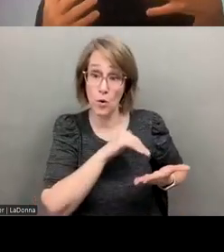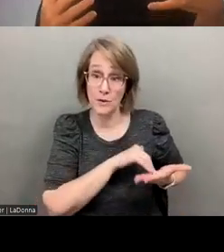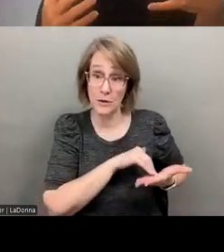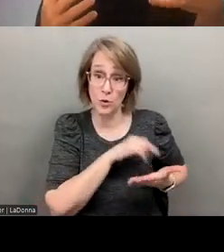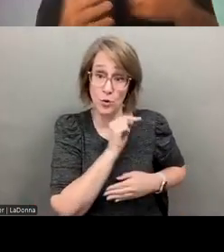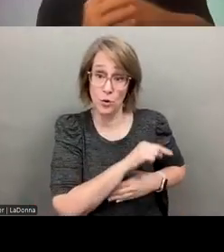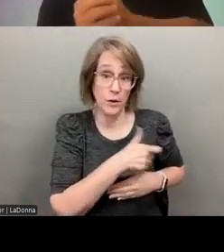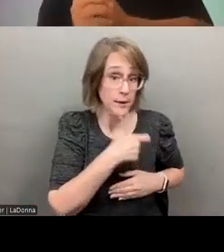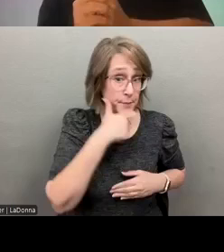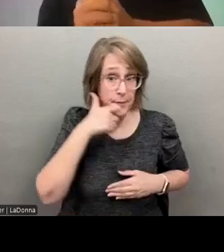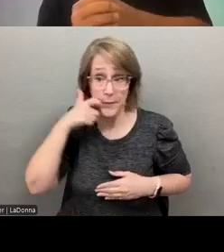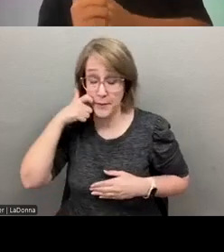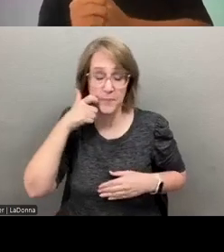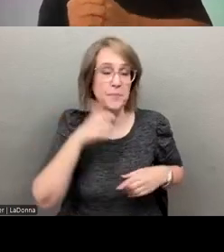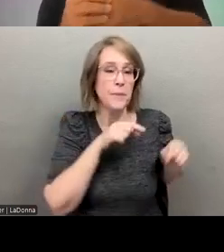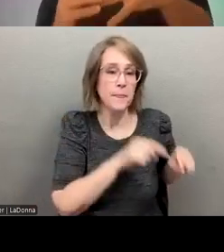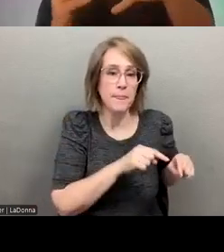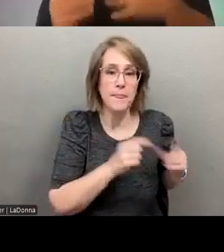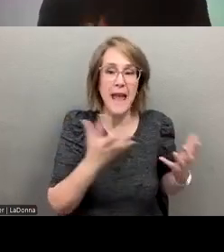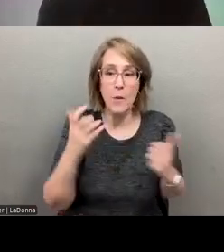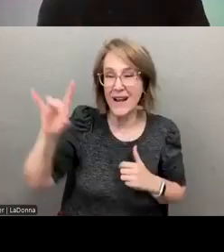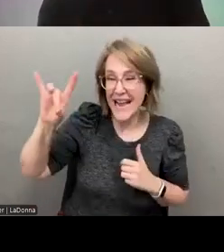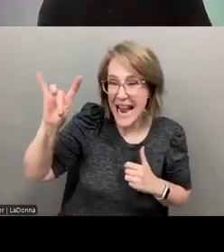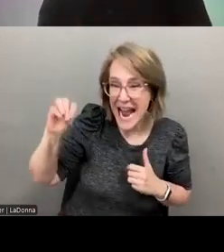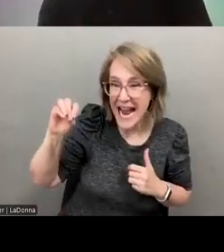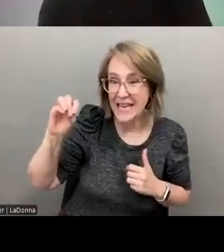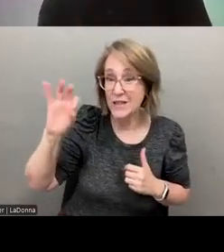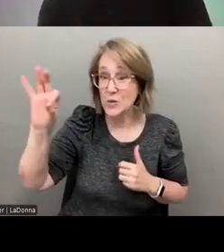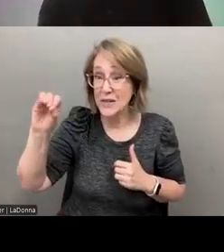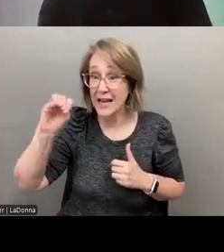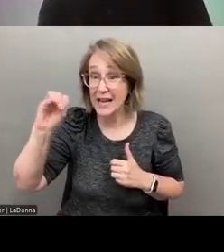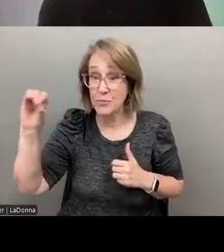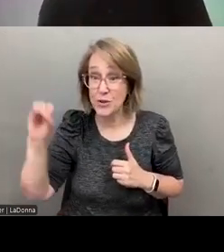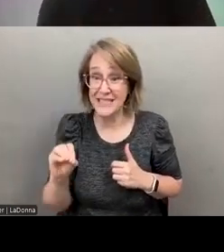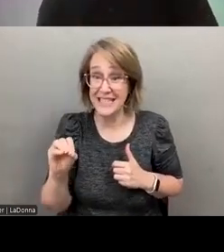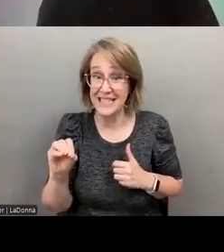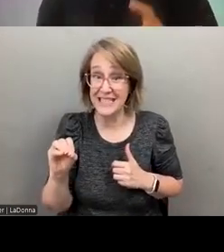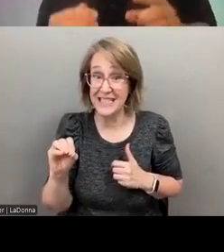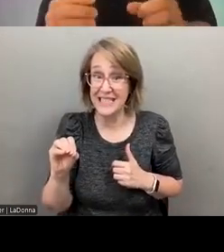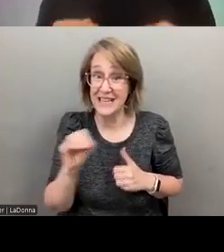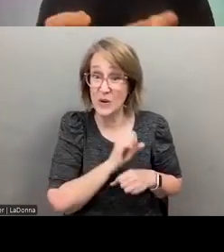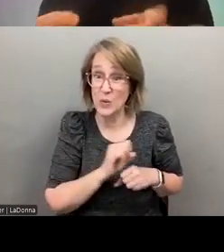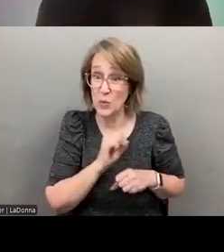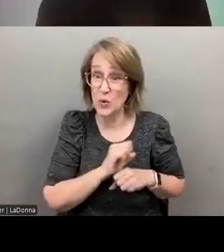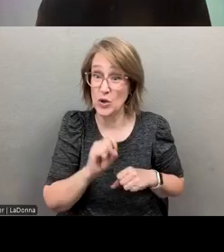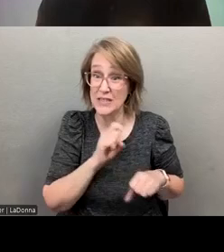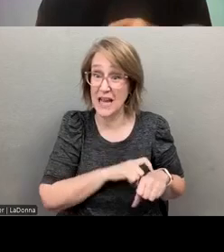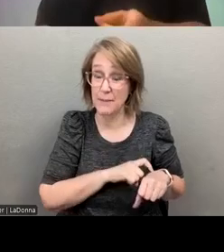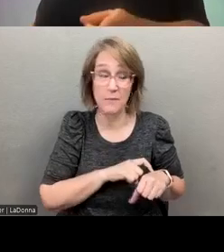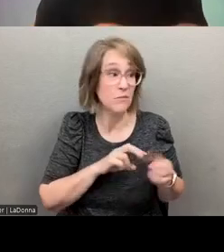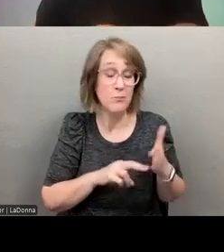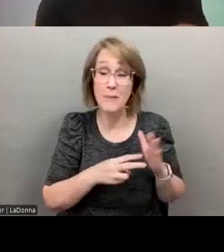large generally are looking for an 80 to 90% occupancy rate. So that means that less than